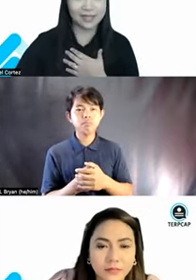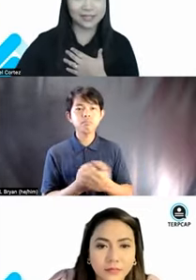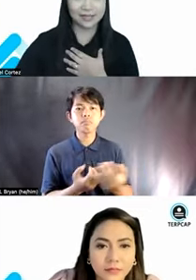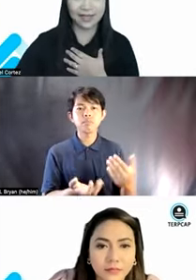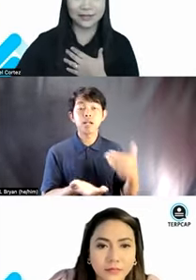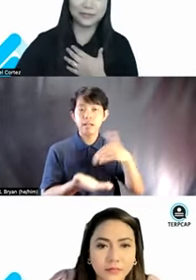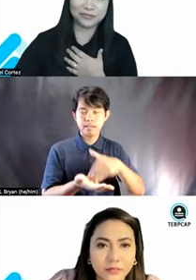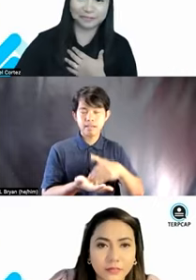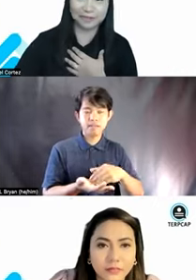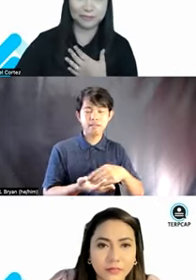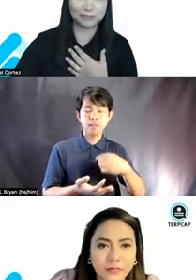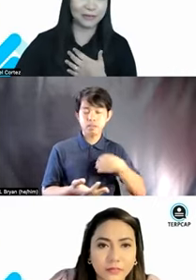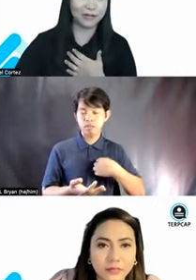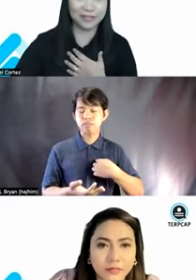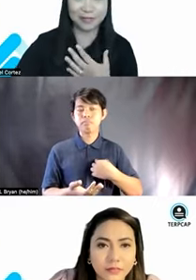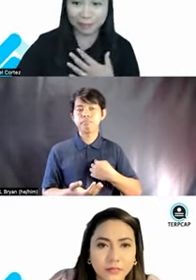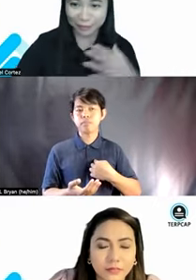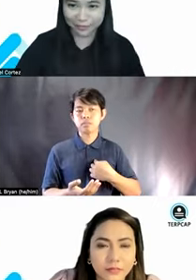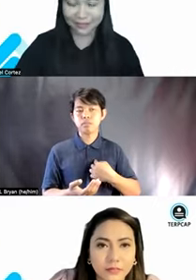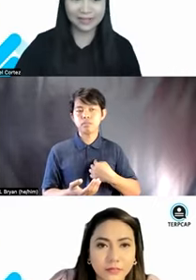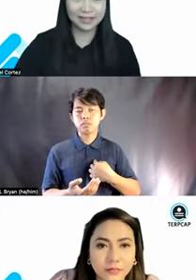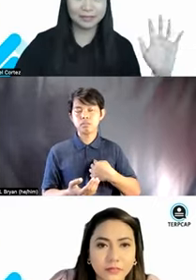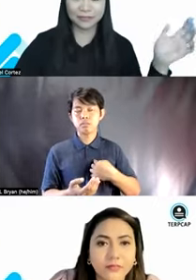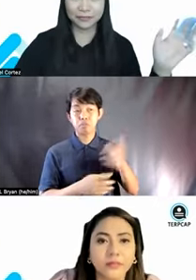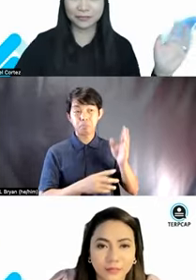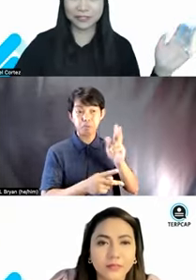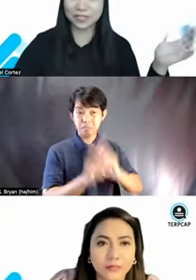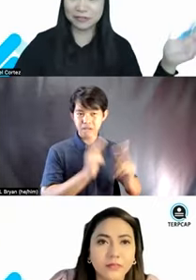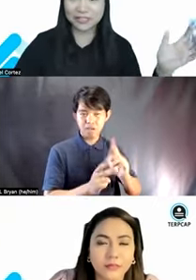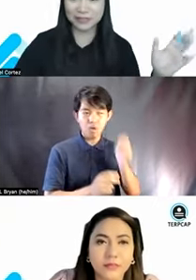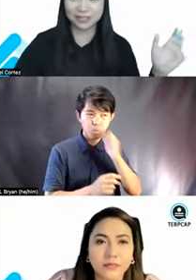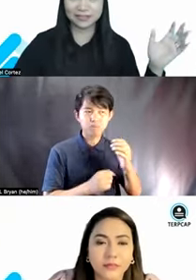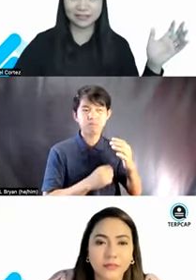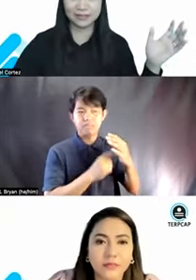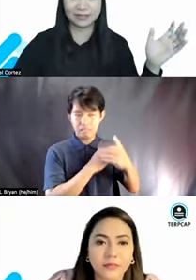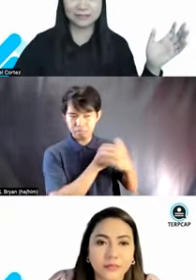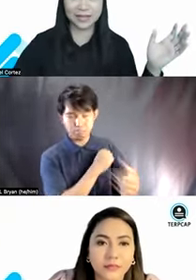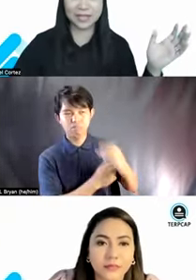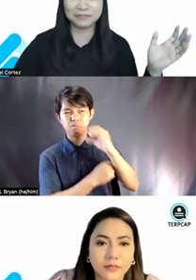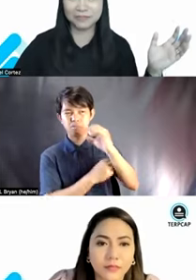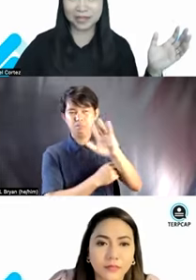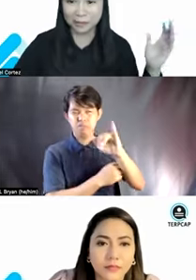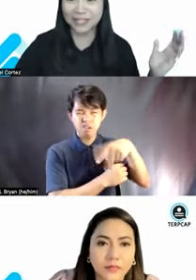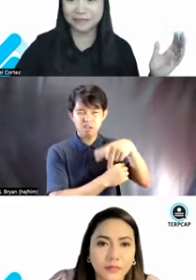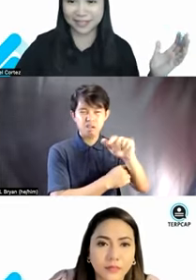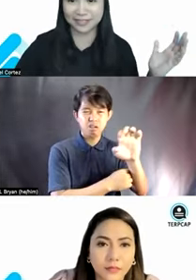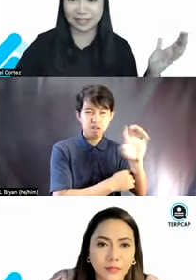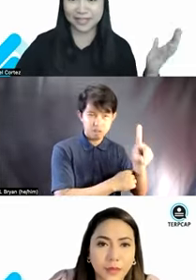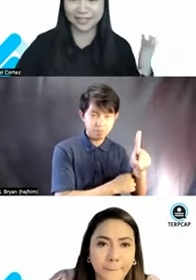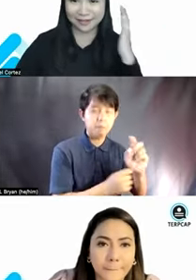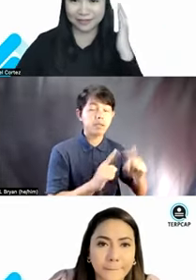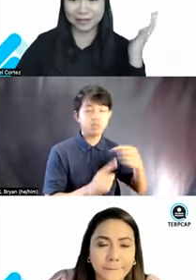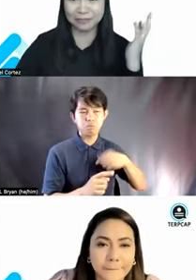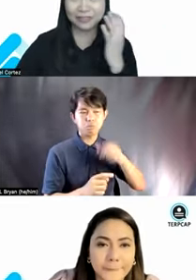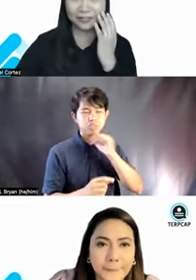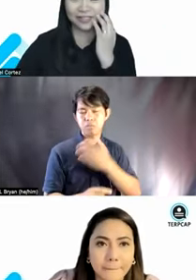in my case, uh, I know that people will call me crippled, but for, for some reason, um, I am not quite offended when